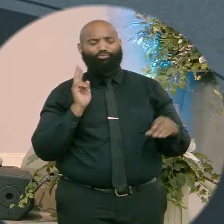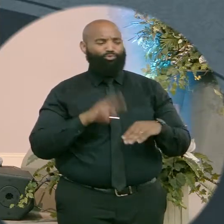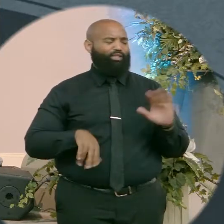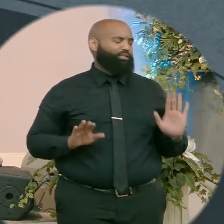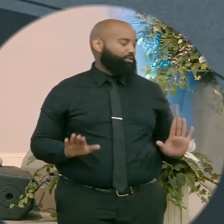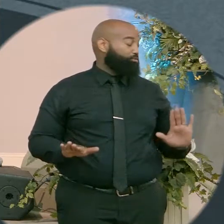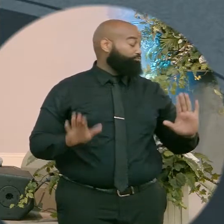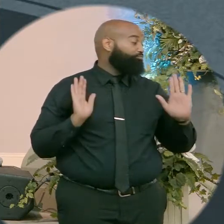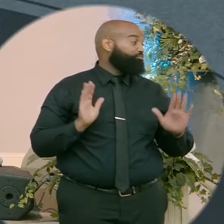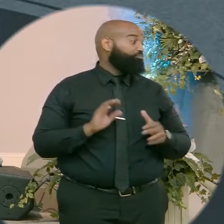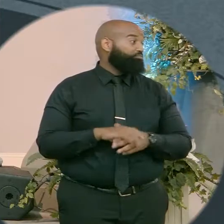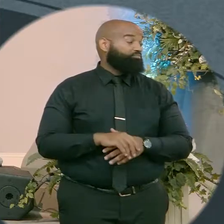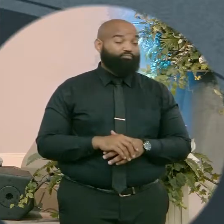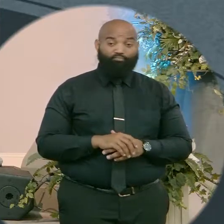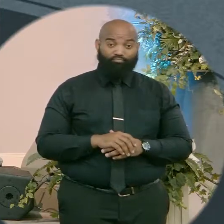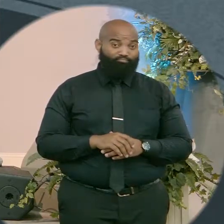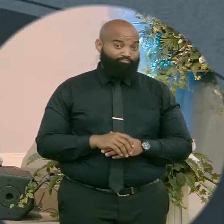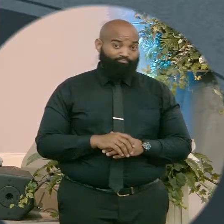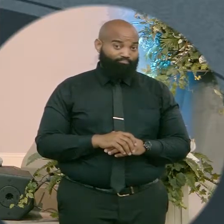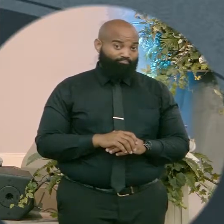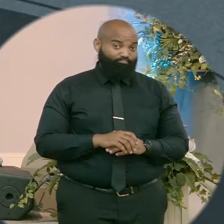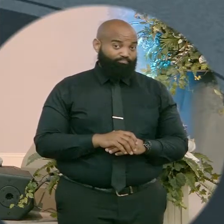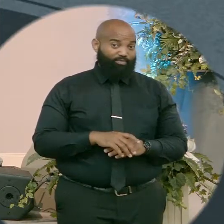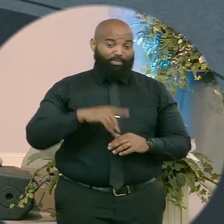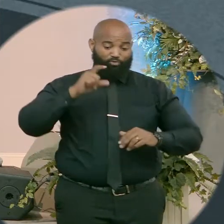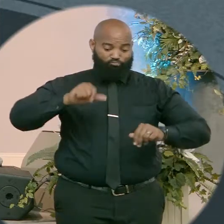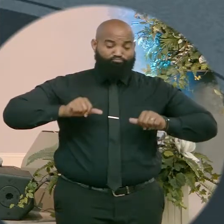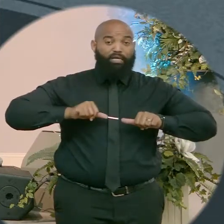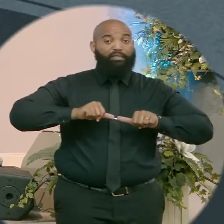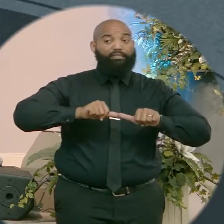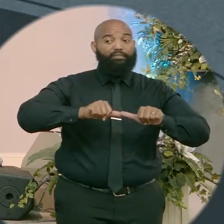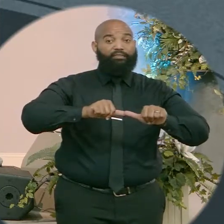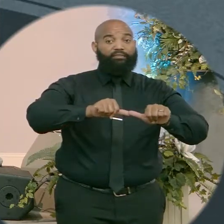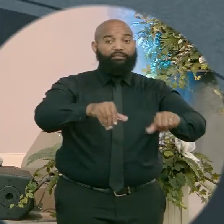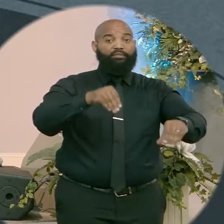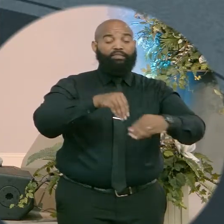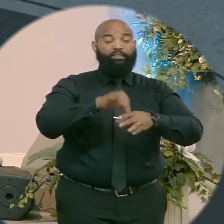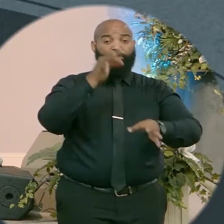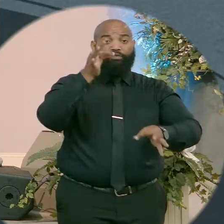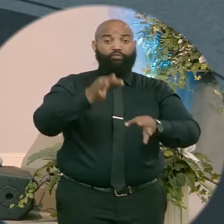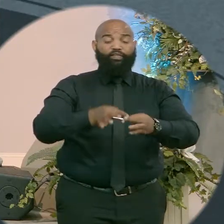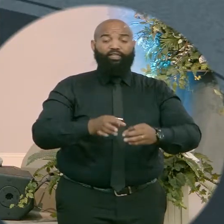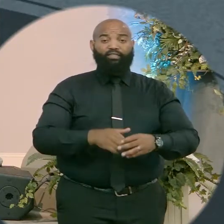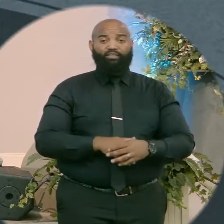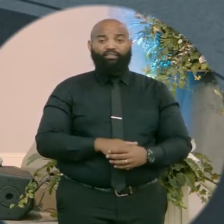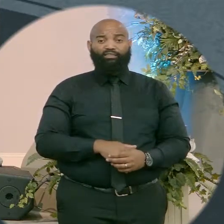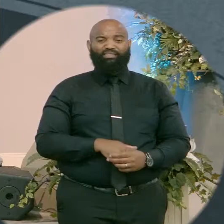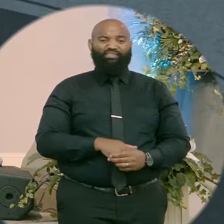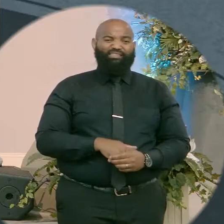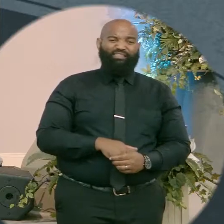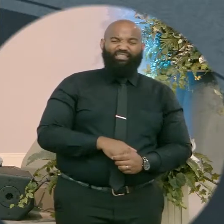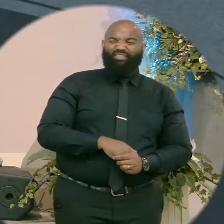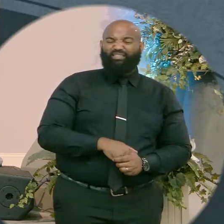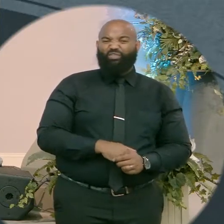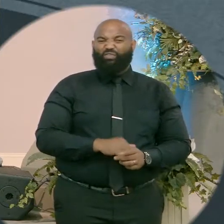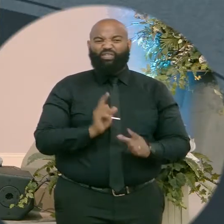out. This ain't T-ball. You don't get to pass and say I don't think so.